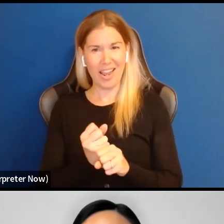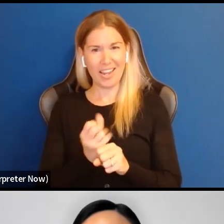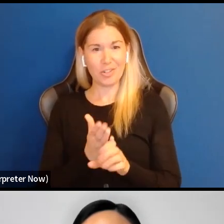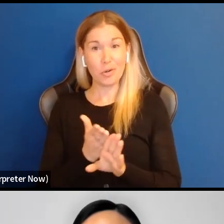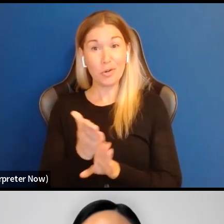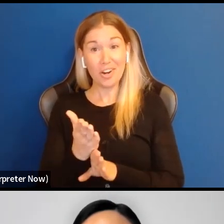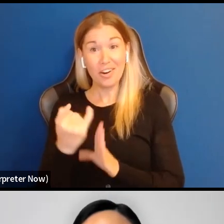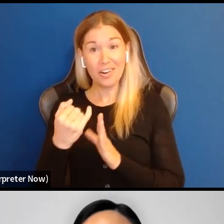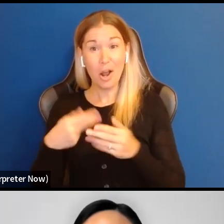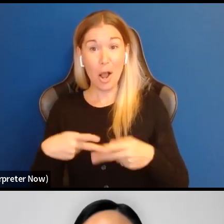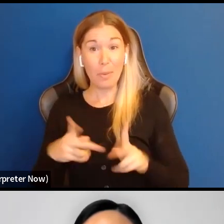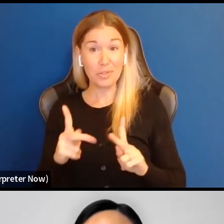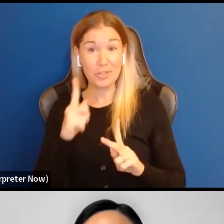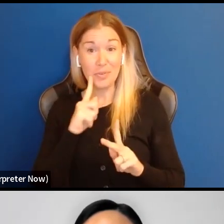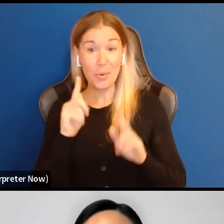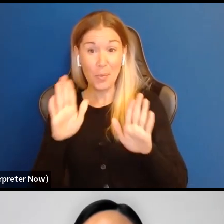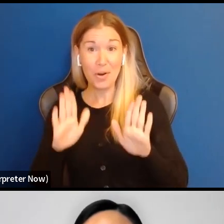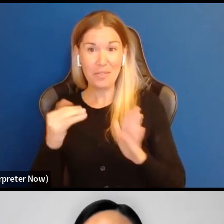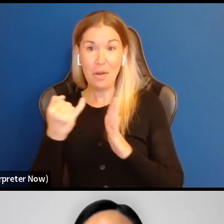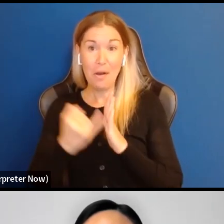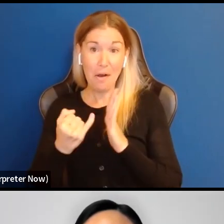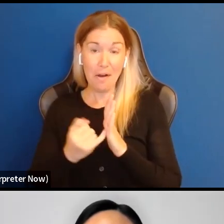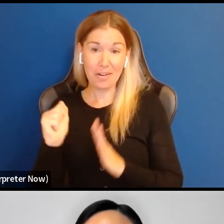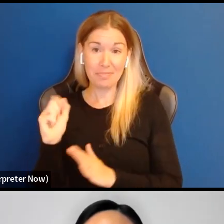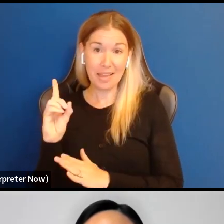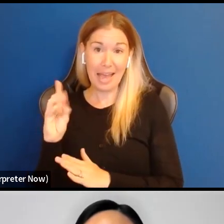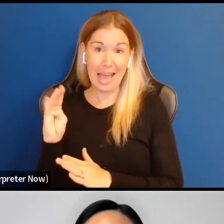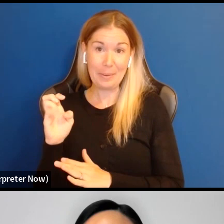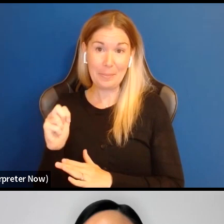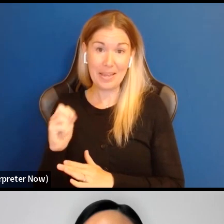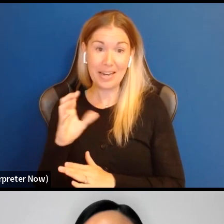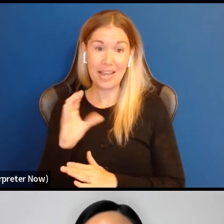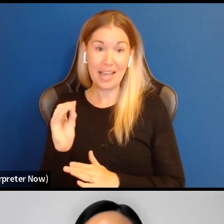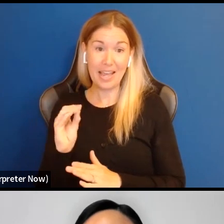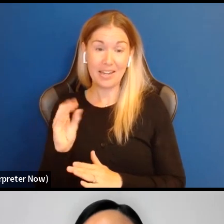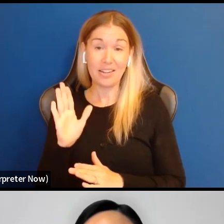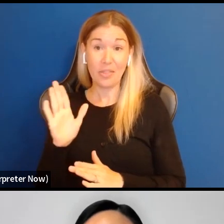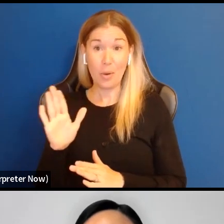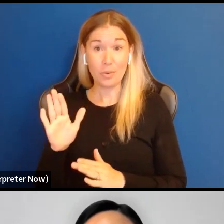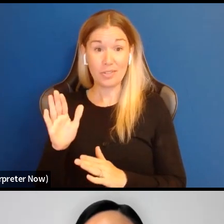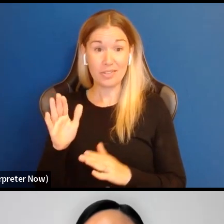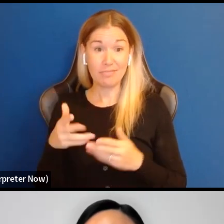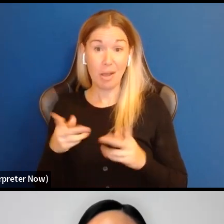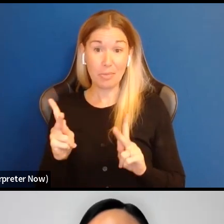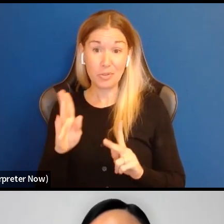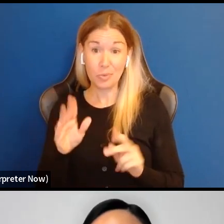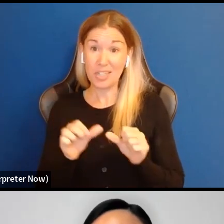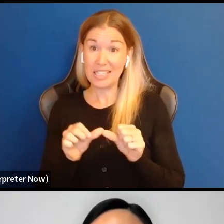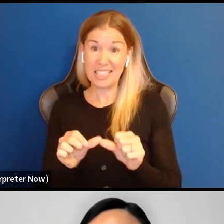arts administrators. Um, and, uh, those opportunities will continue beyond June, 2026.